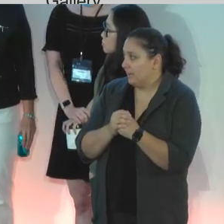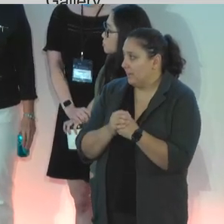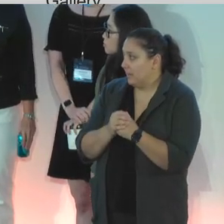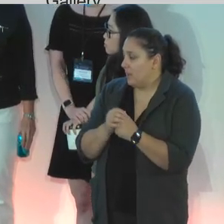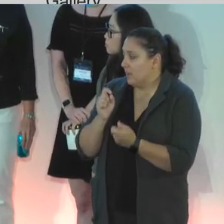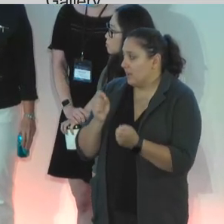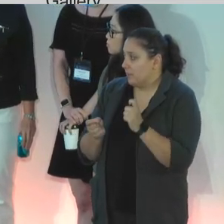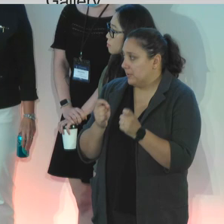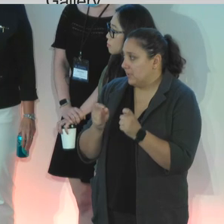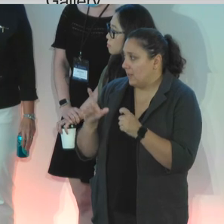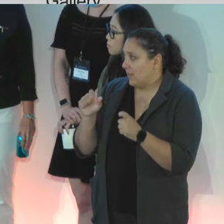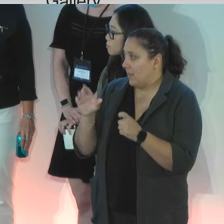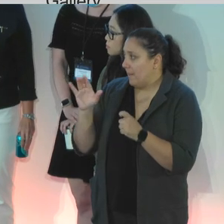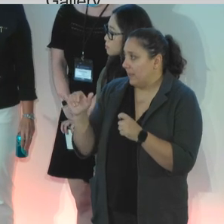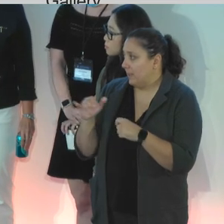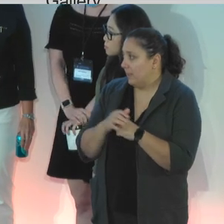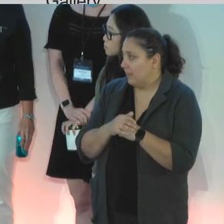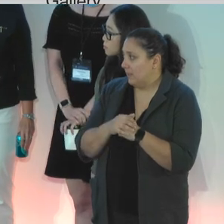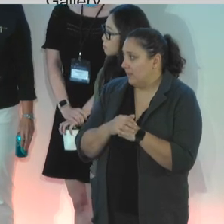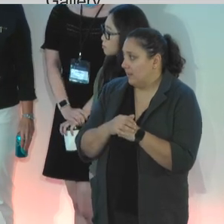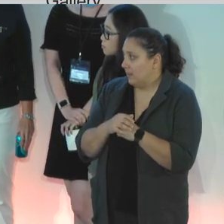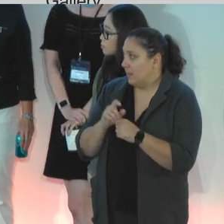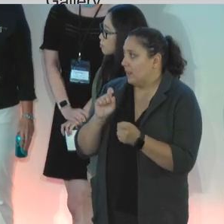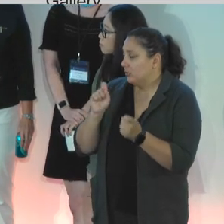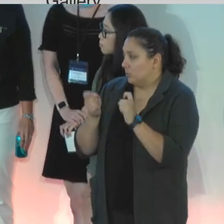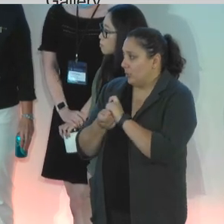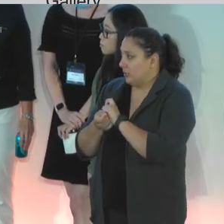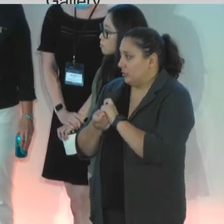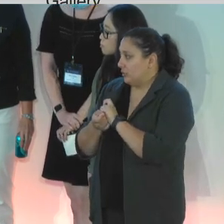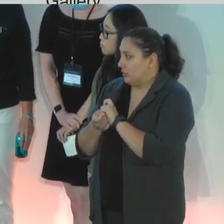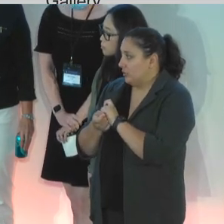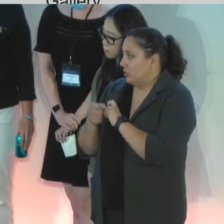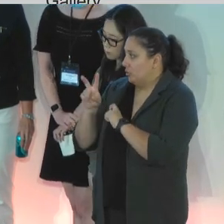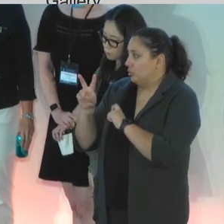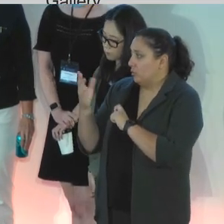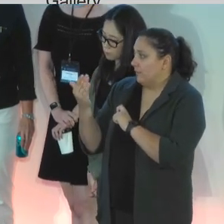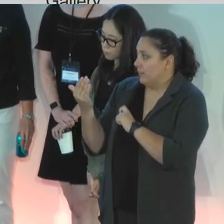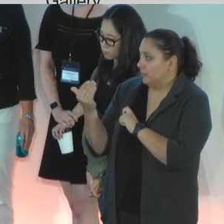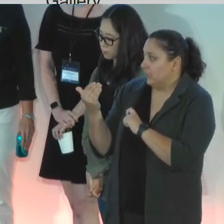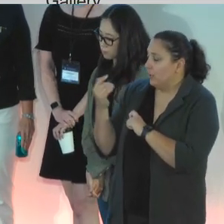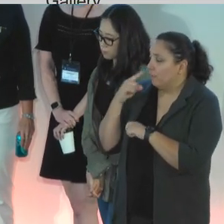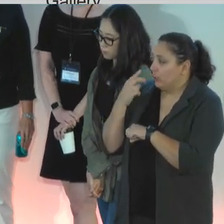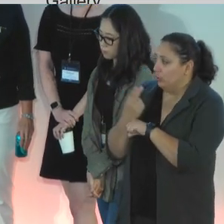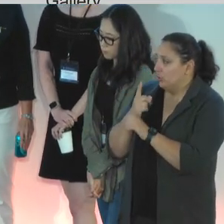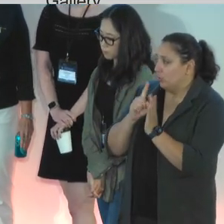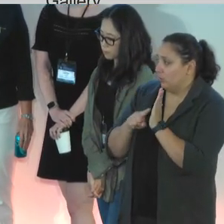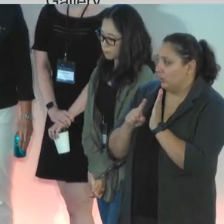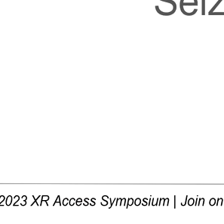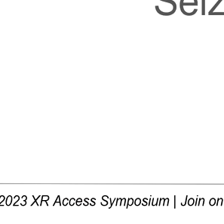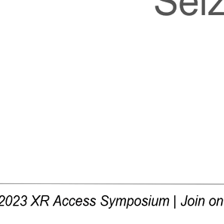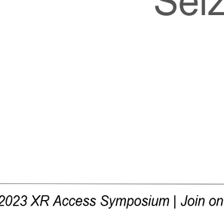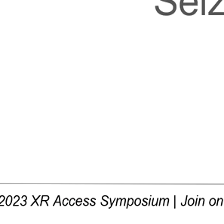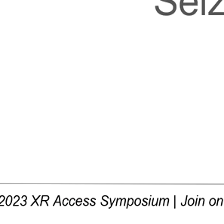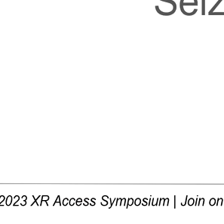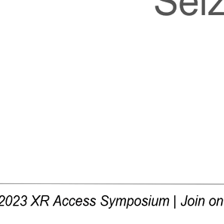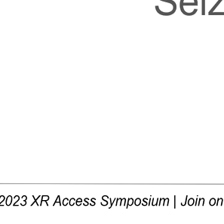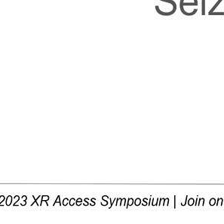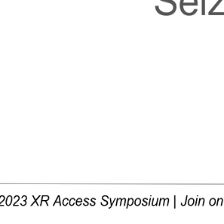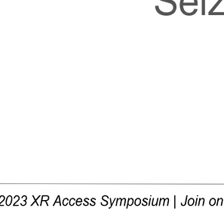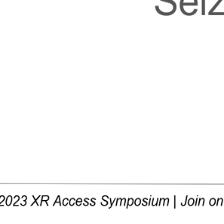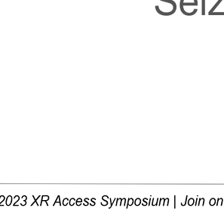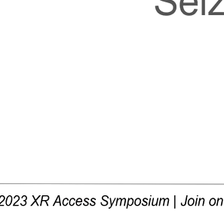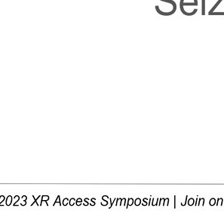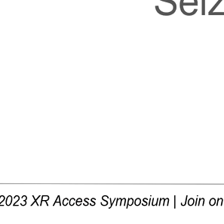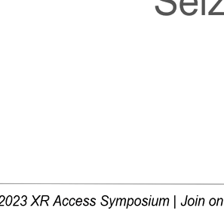customization in the lobby, and then when we switch to session B, classroom 215 is going to be for user research. Standards are going to be in classroom